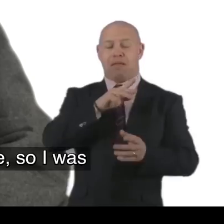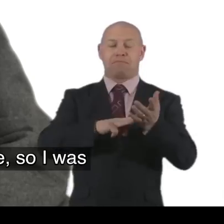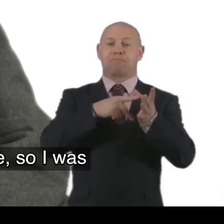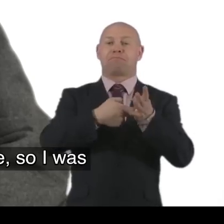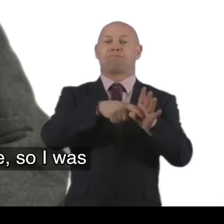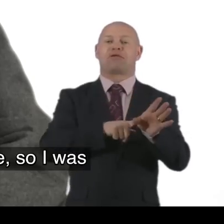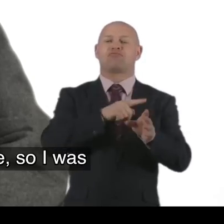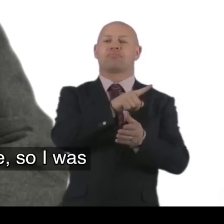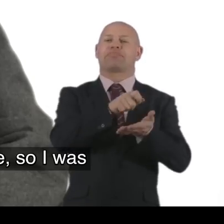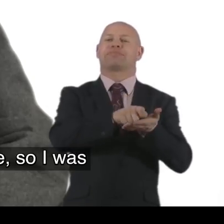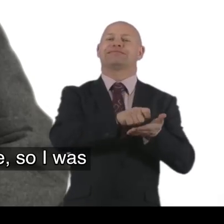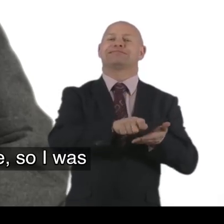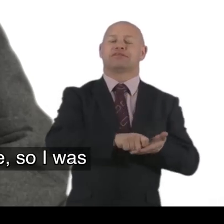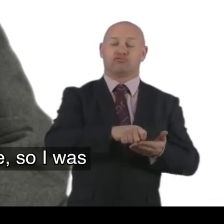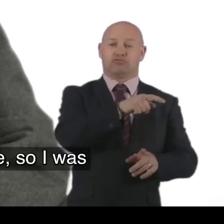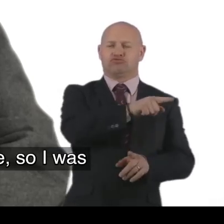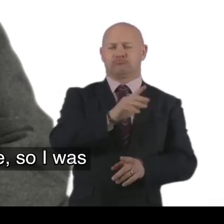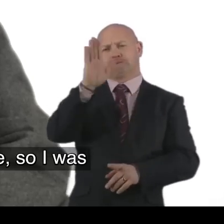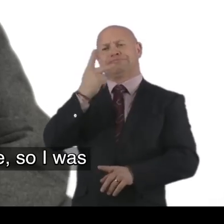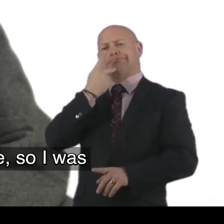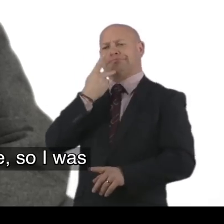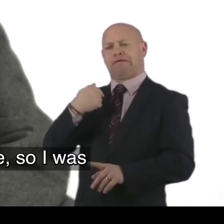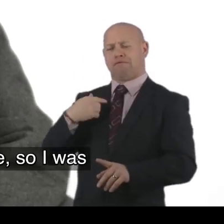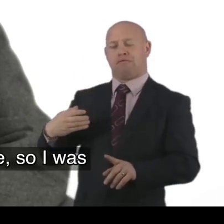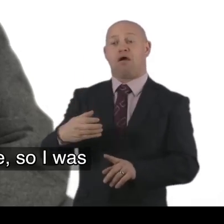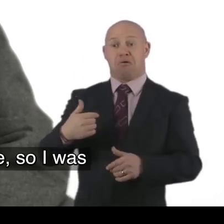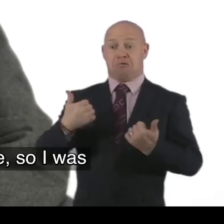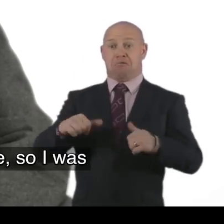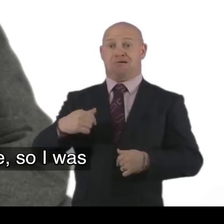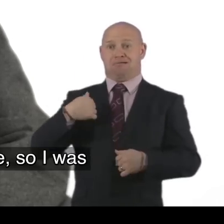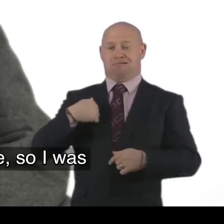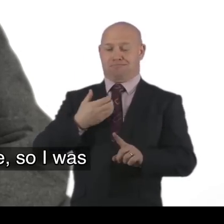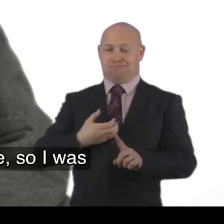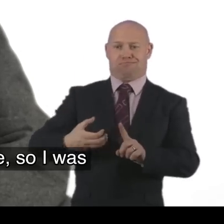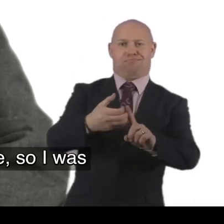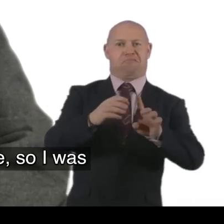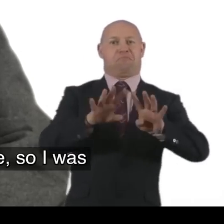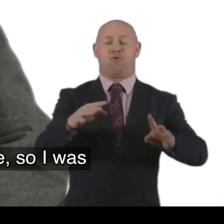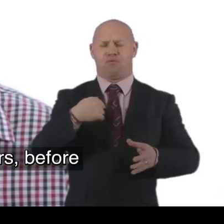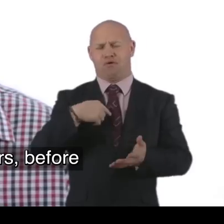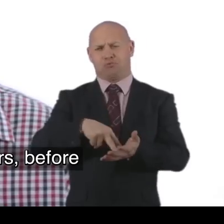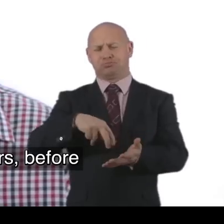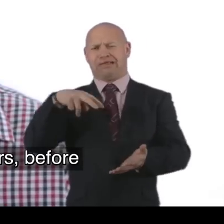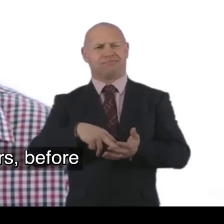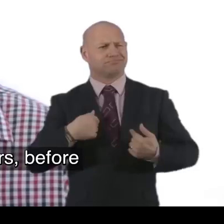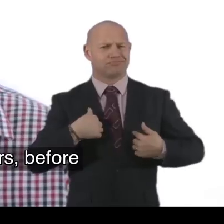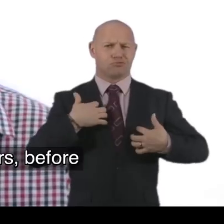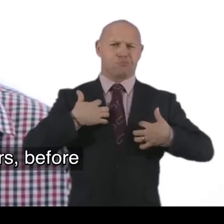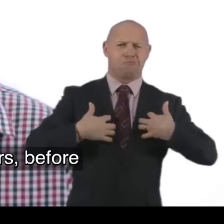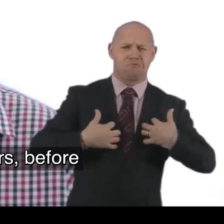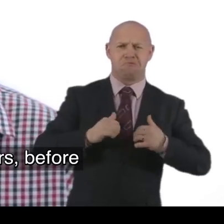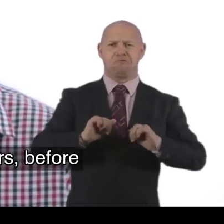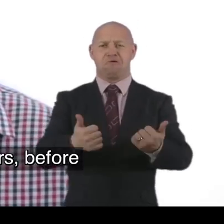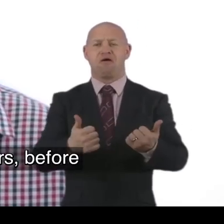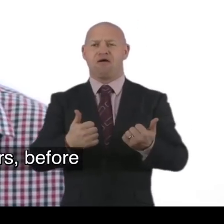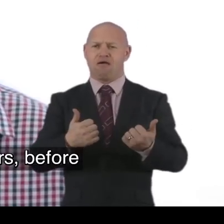the secretary second me. So I was, I was in my delight, yeah. There was an appeal